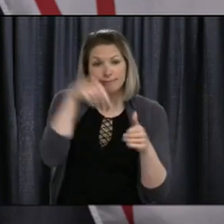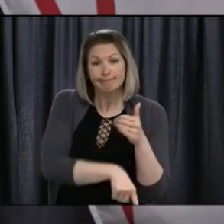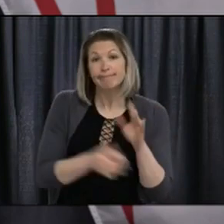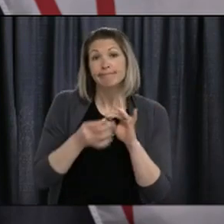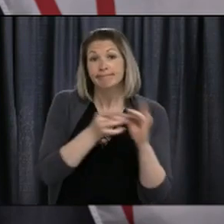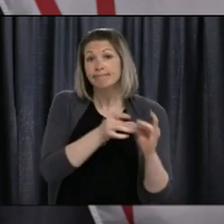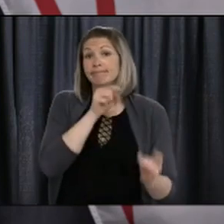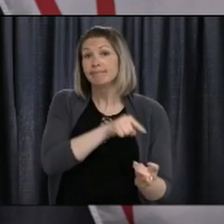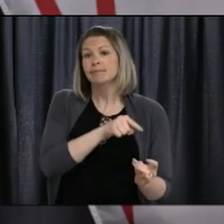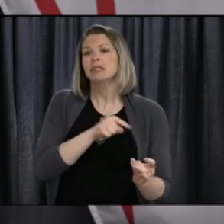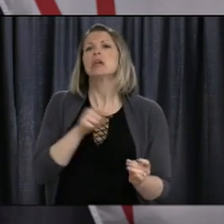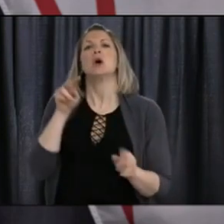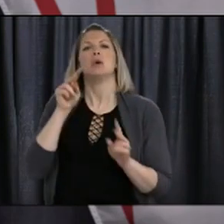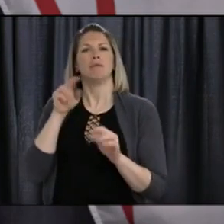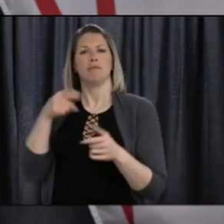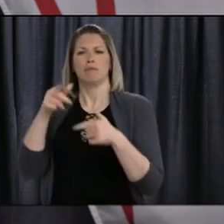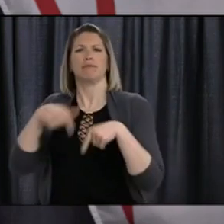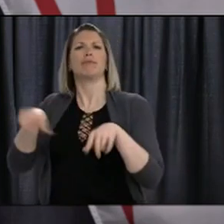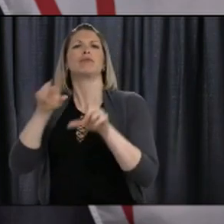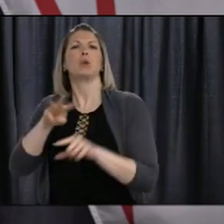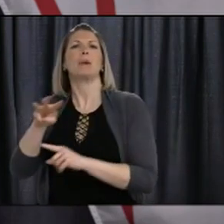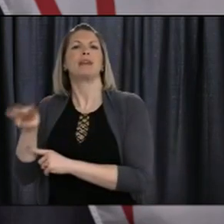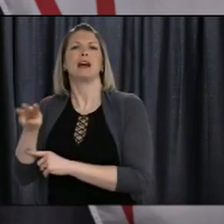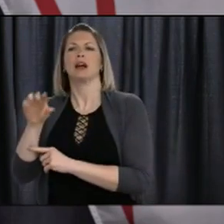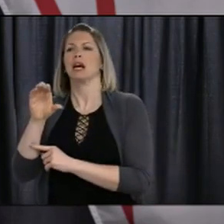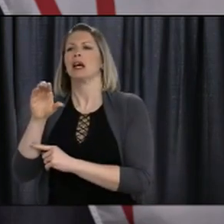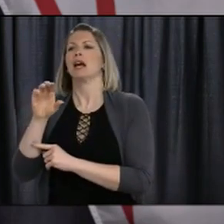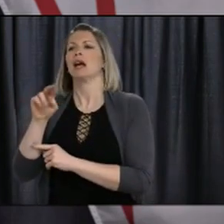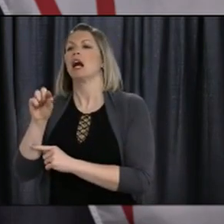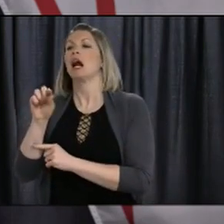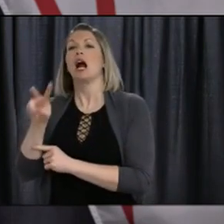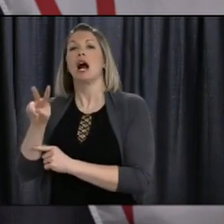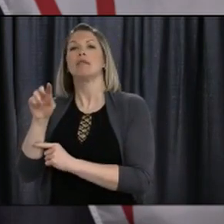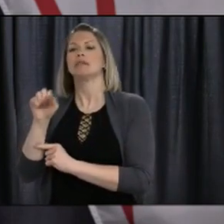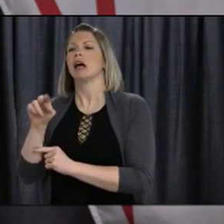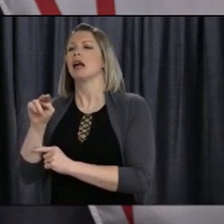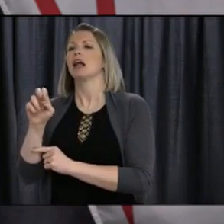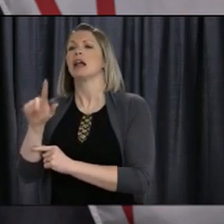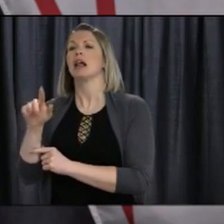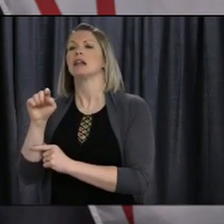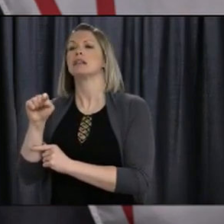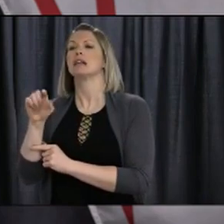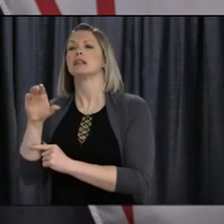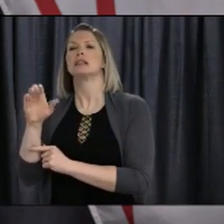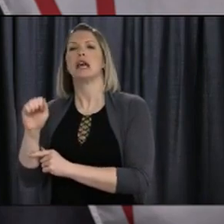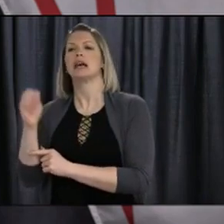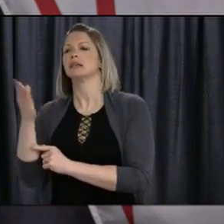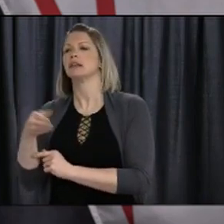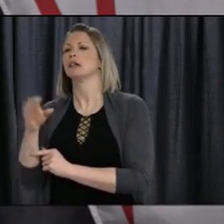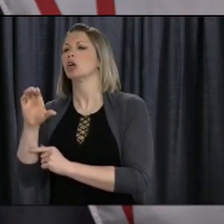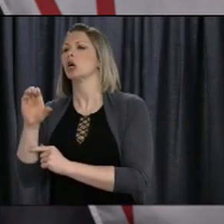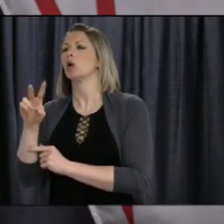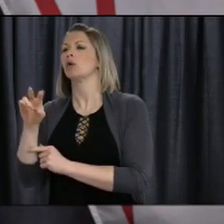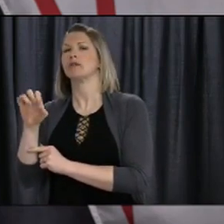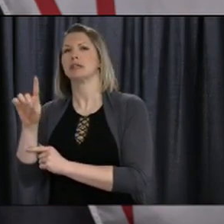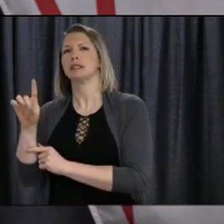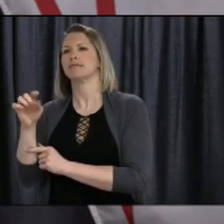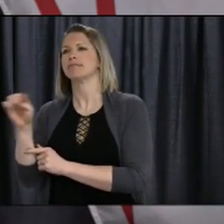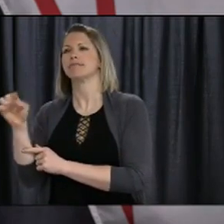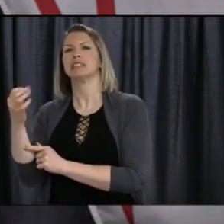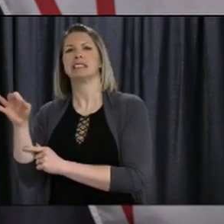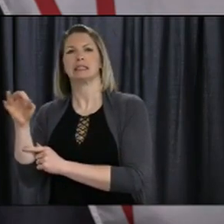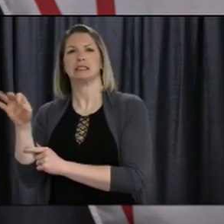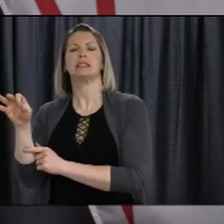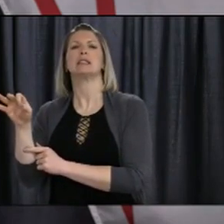These public health orders are reviewed regularly to ensure we are taking every appropriate action to reduce the impact of COVID-19 in our